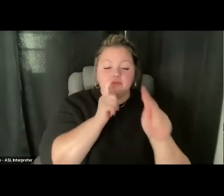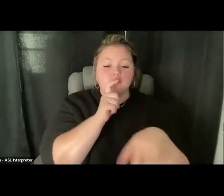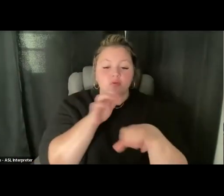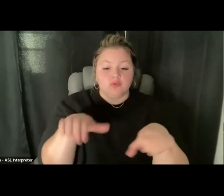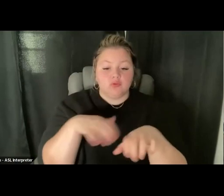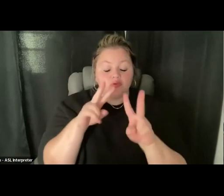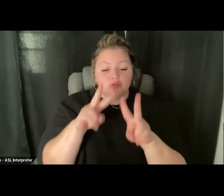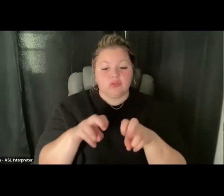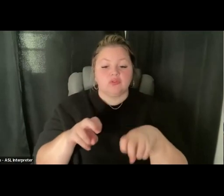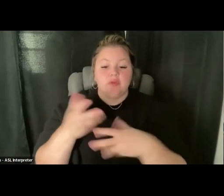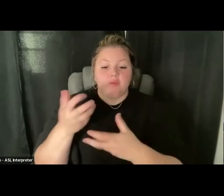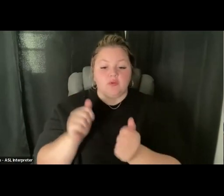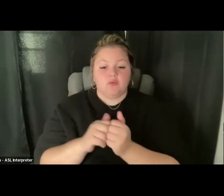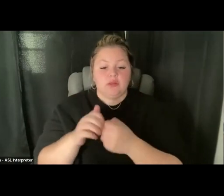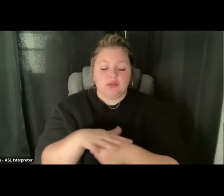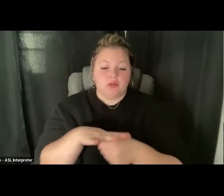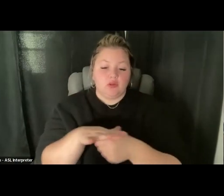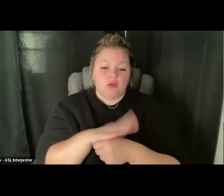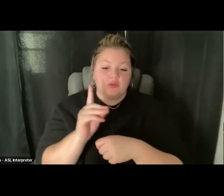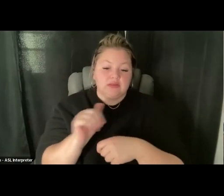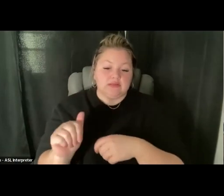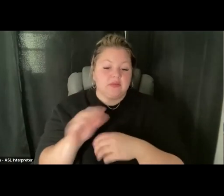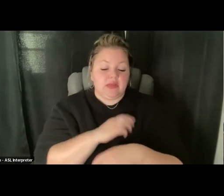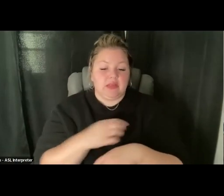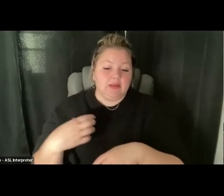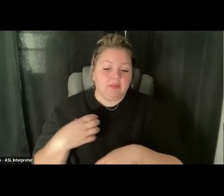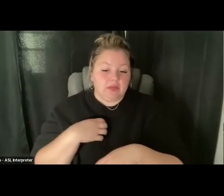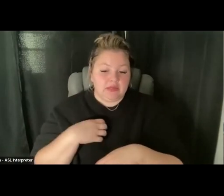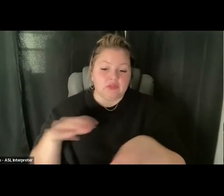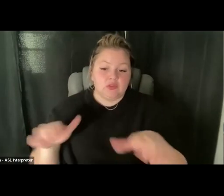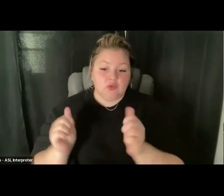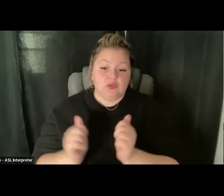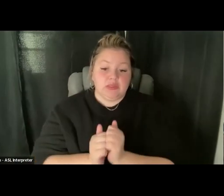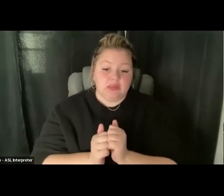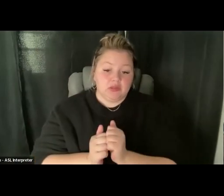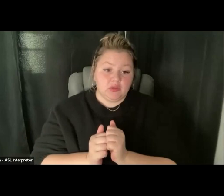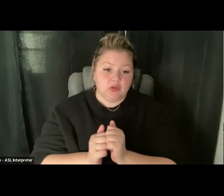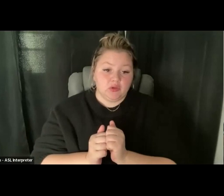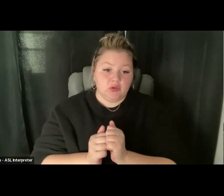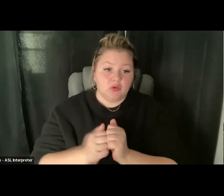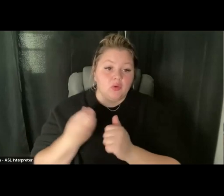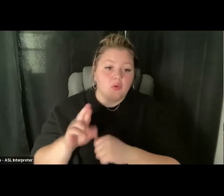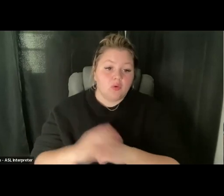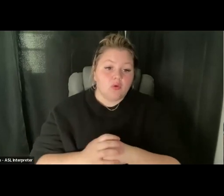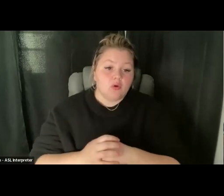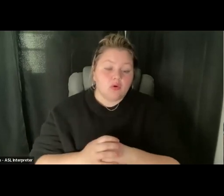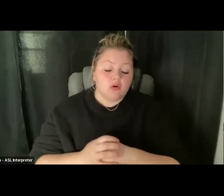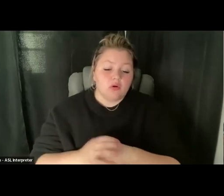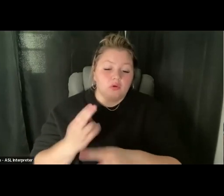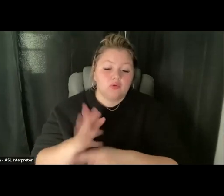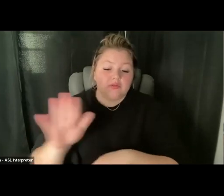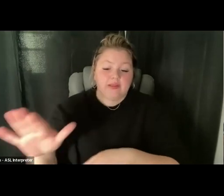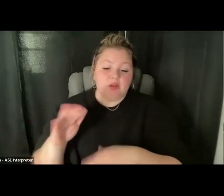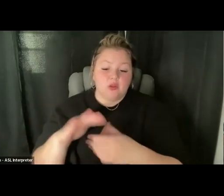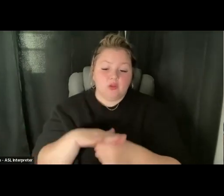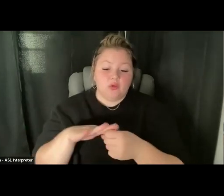or committees together as a team, many local election officials will use their local buildings commissioner,